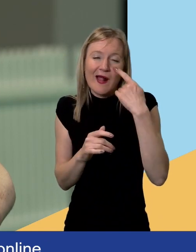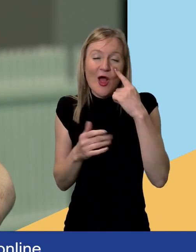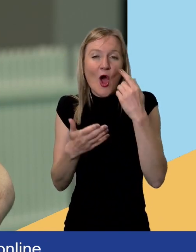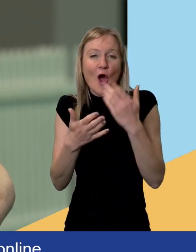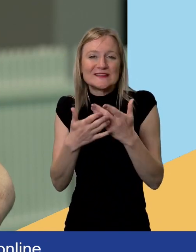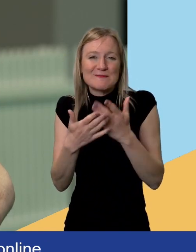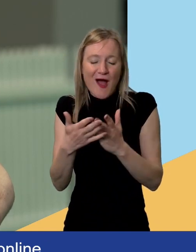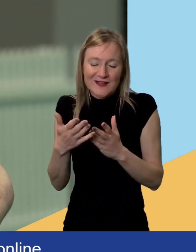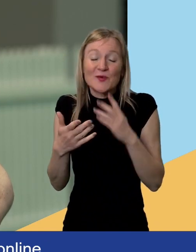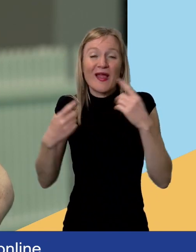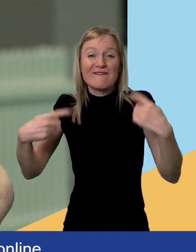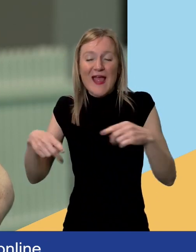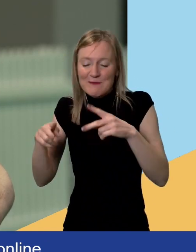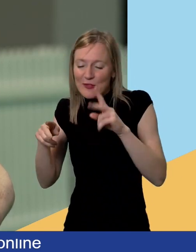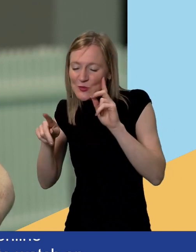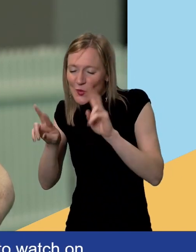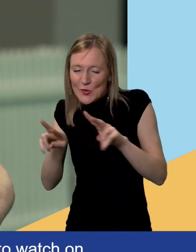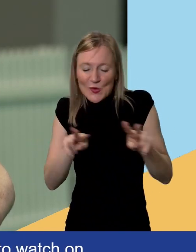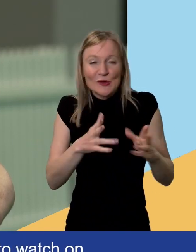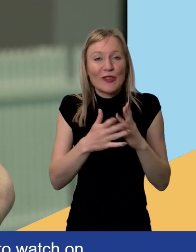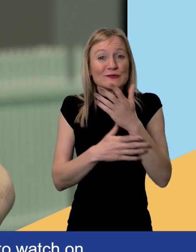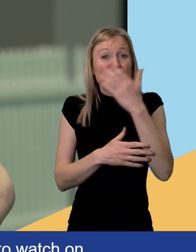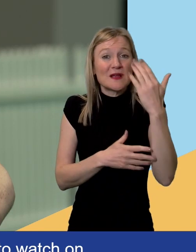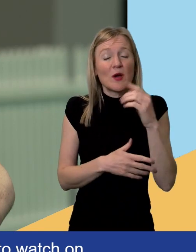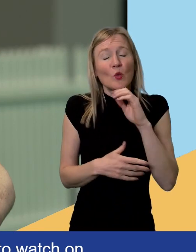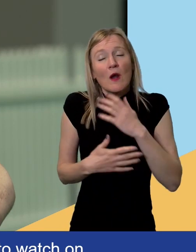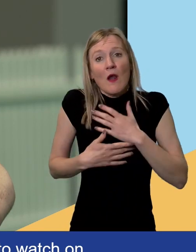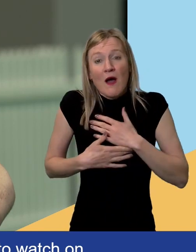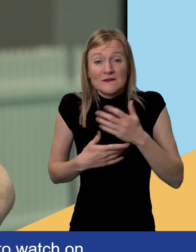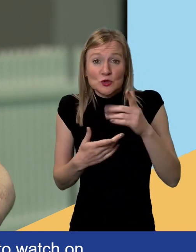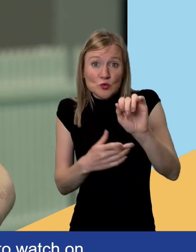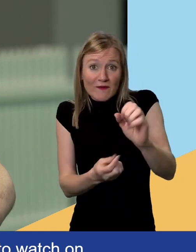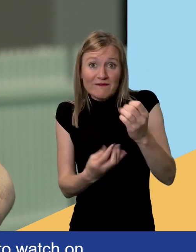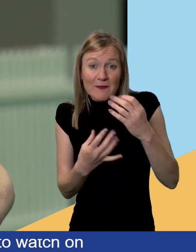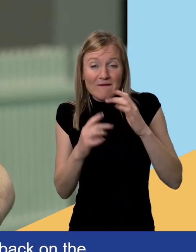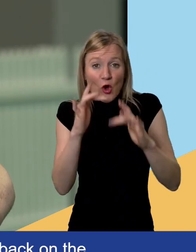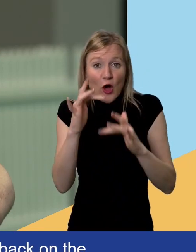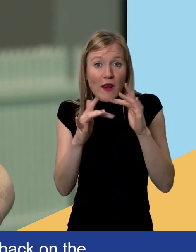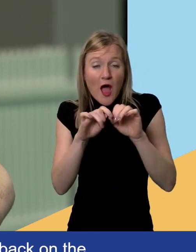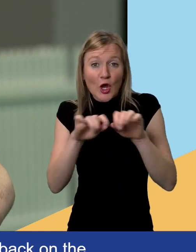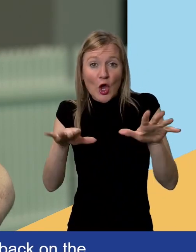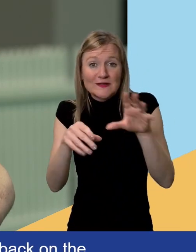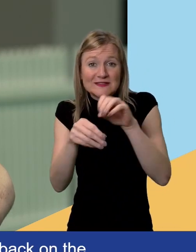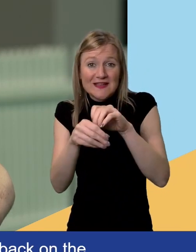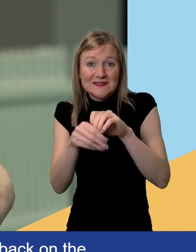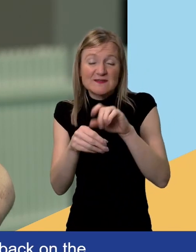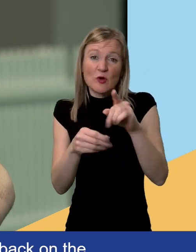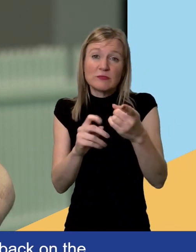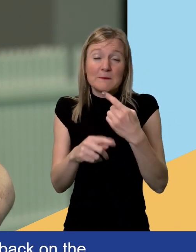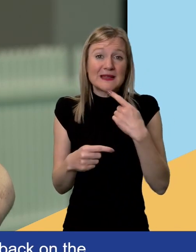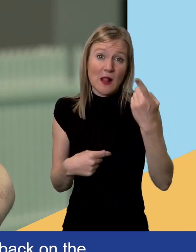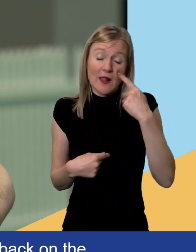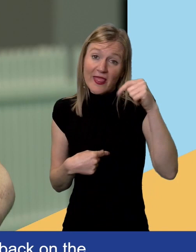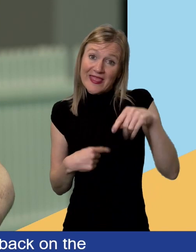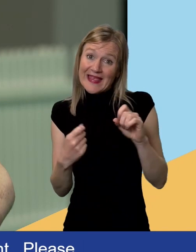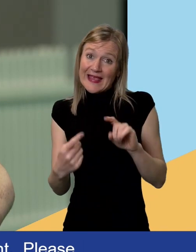summer. We'd love to get your feedback on the online content we've shared with you from the big event. Please use the email address below to tell us